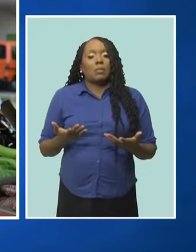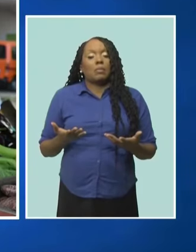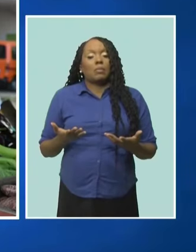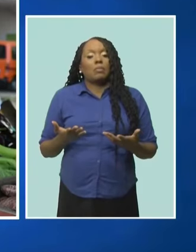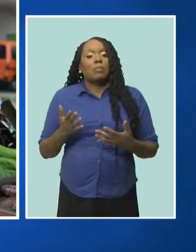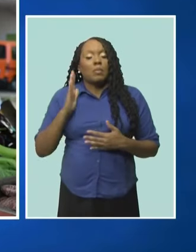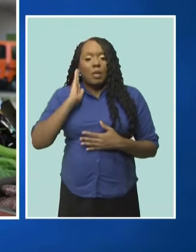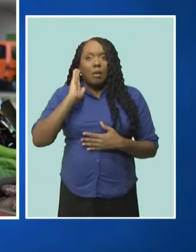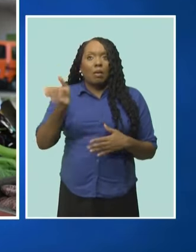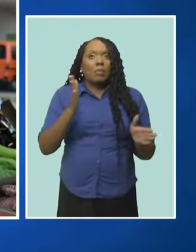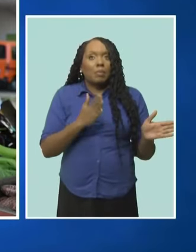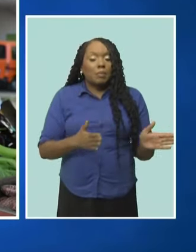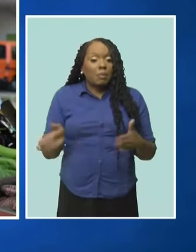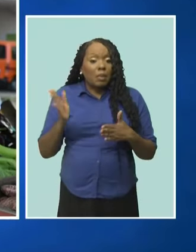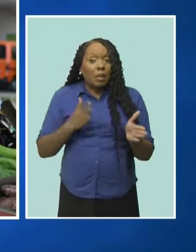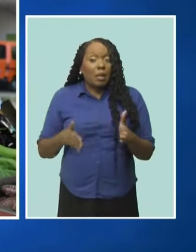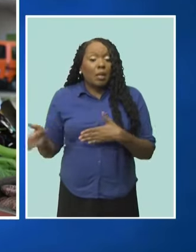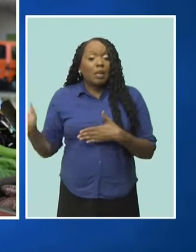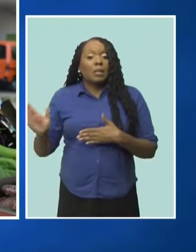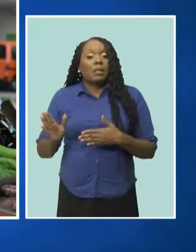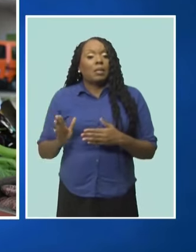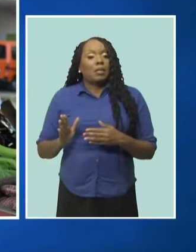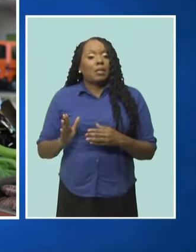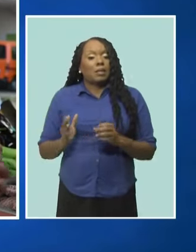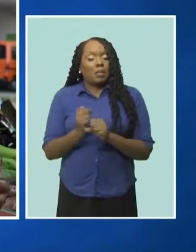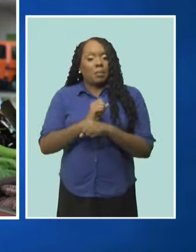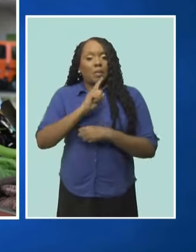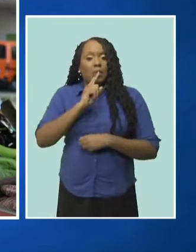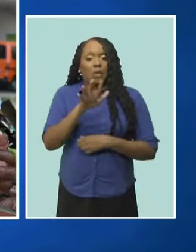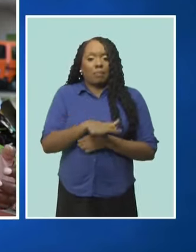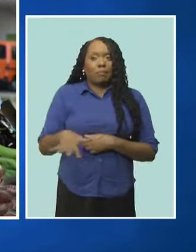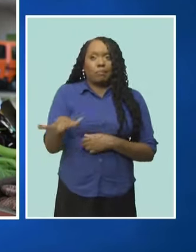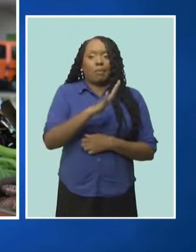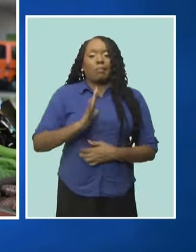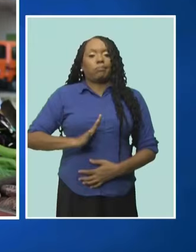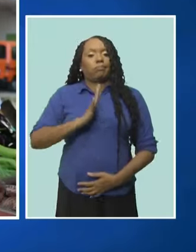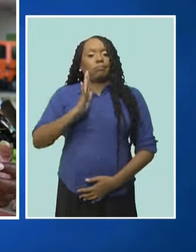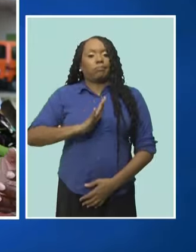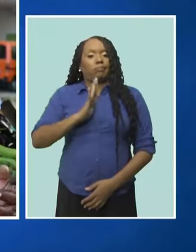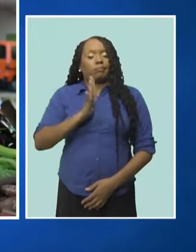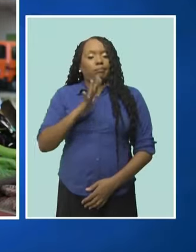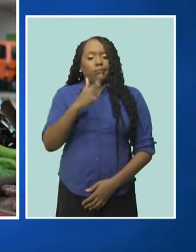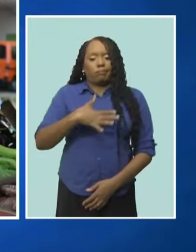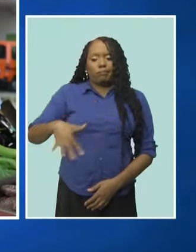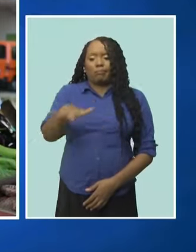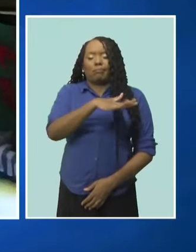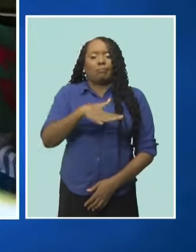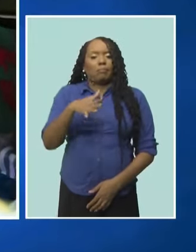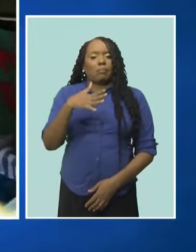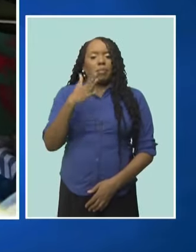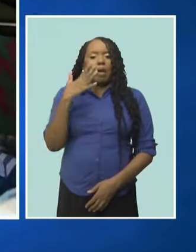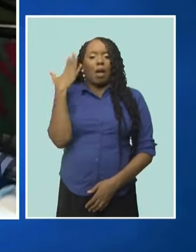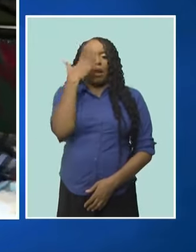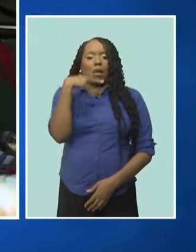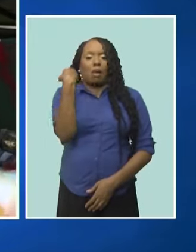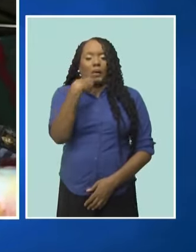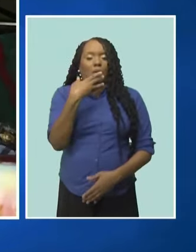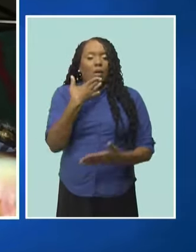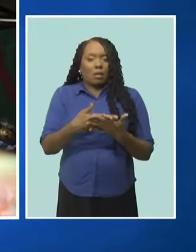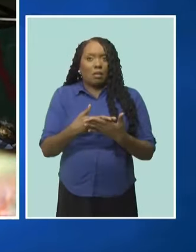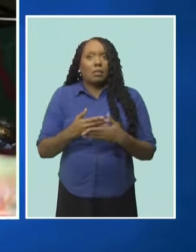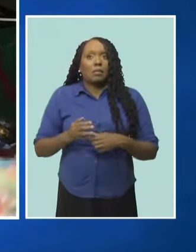make here very aesthetically pleasing to the eyes, to locals and to visitors. However,